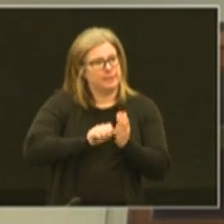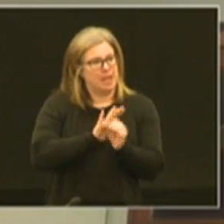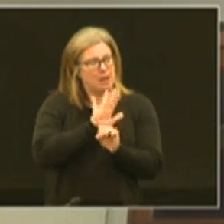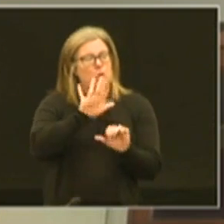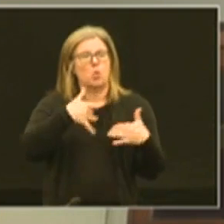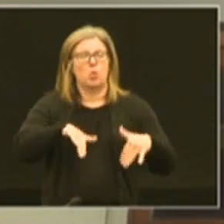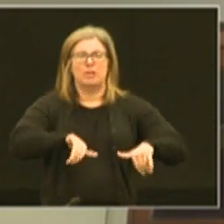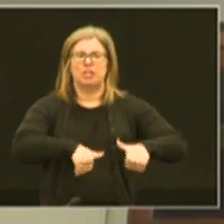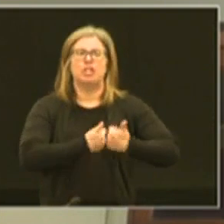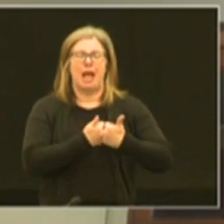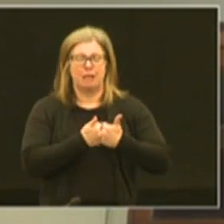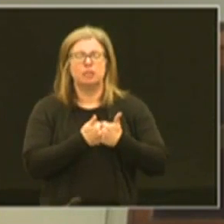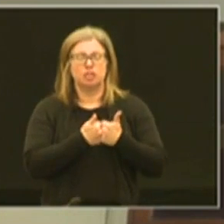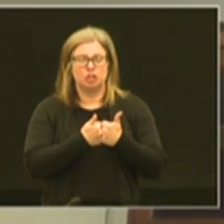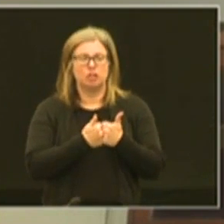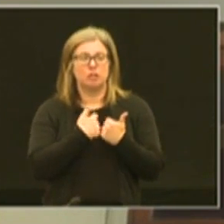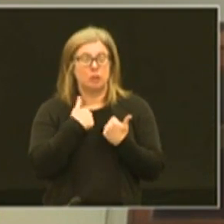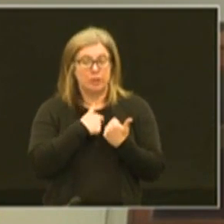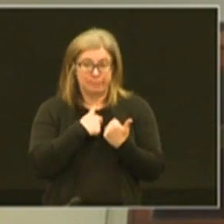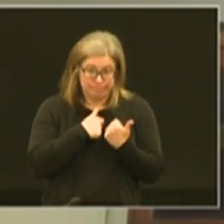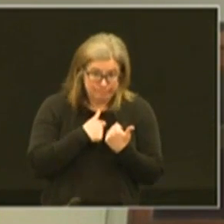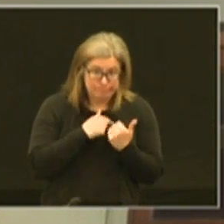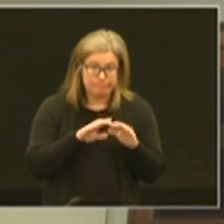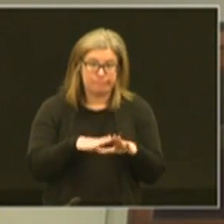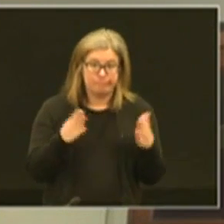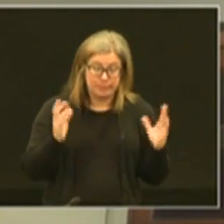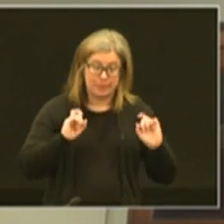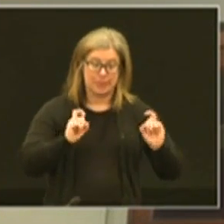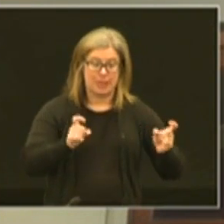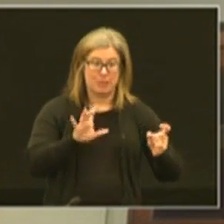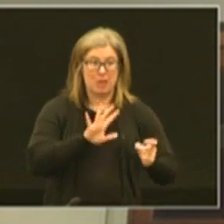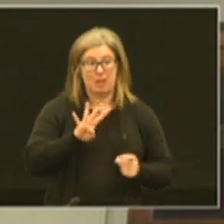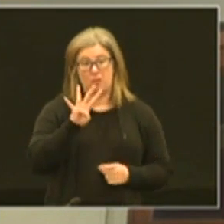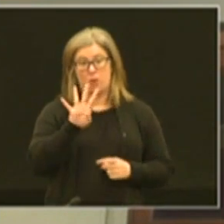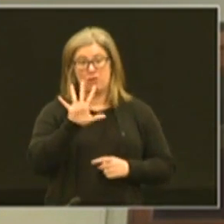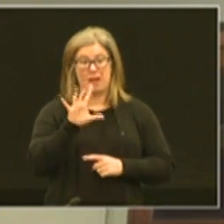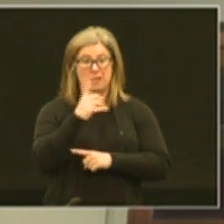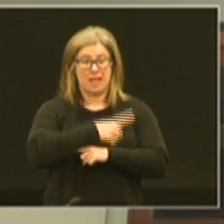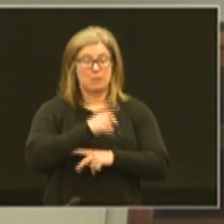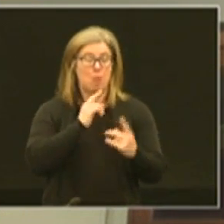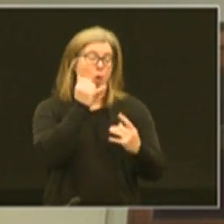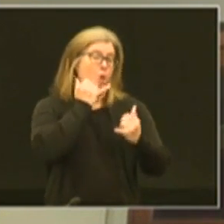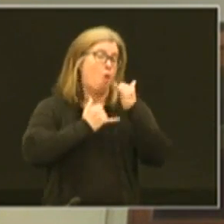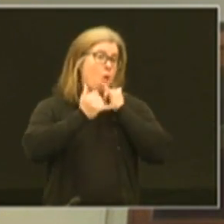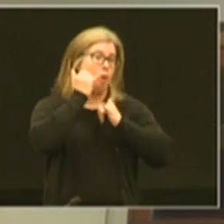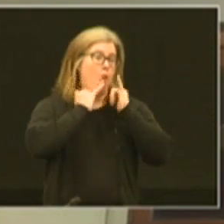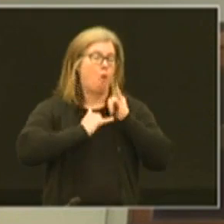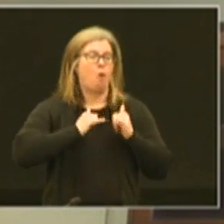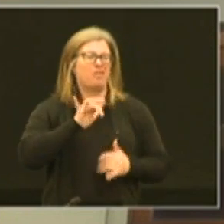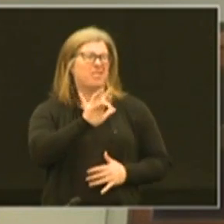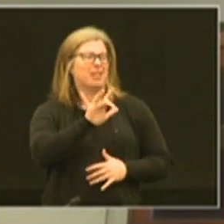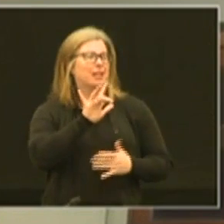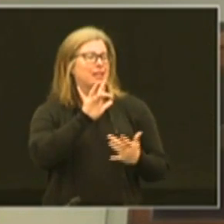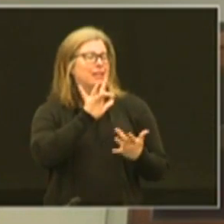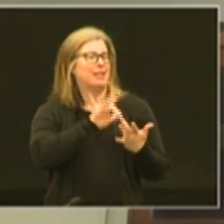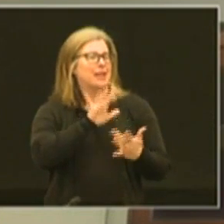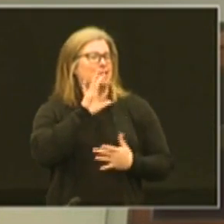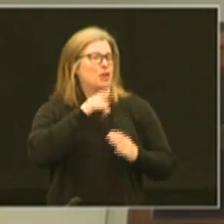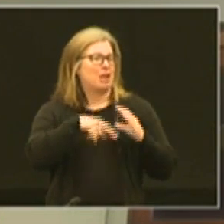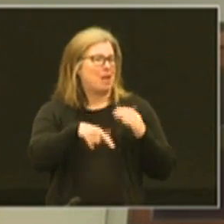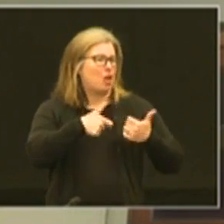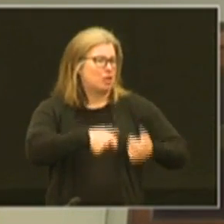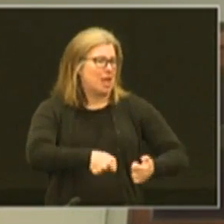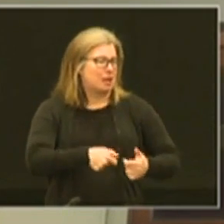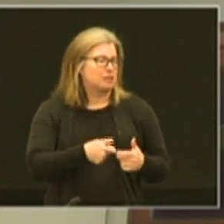challenge but we opened it up and gave about four or five days for people to call in or to click on a link on their email or